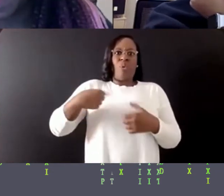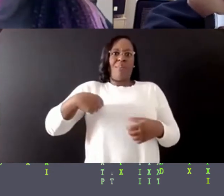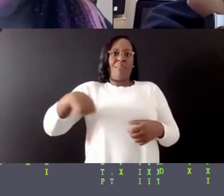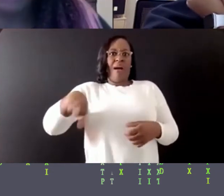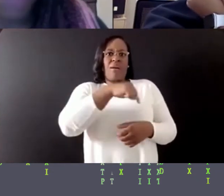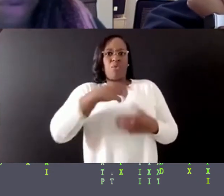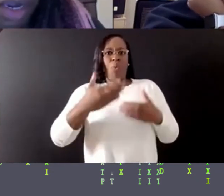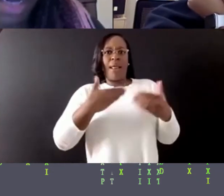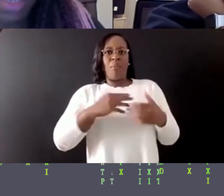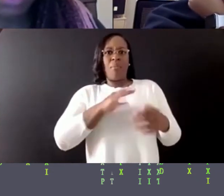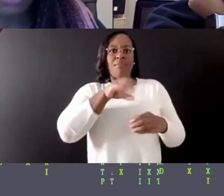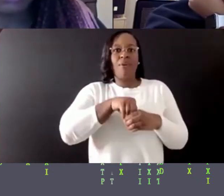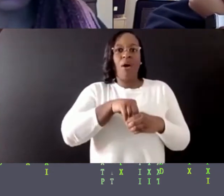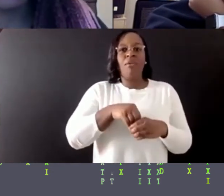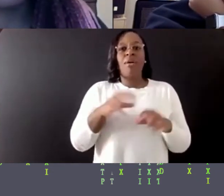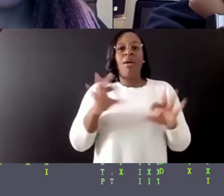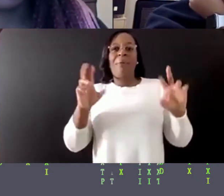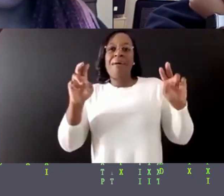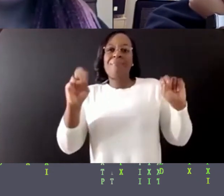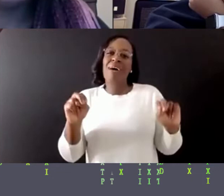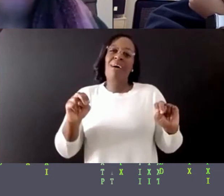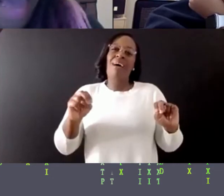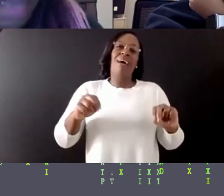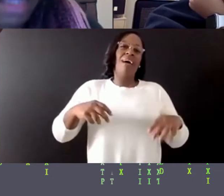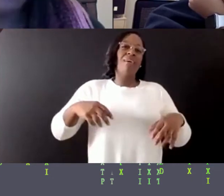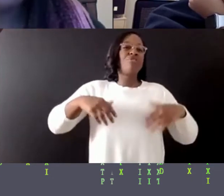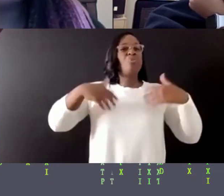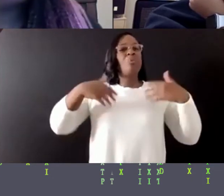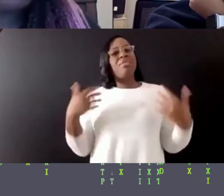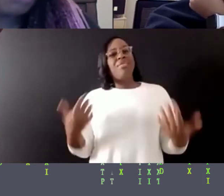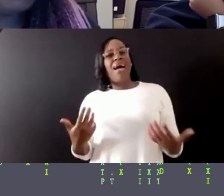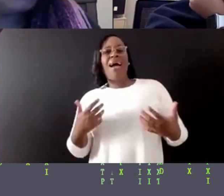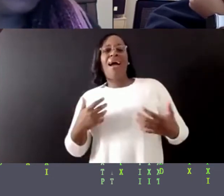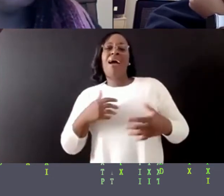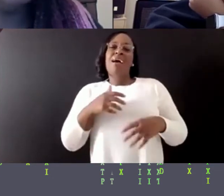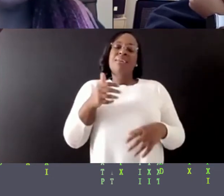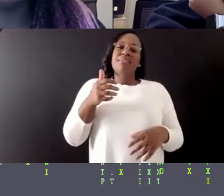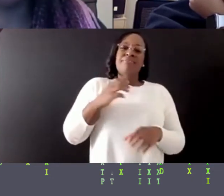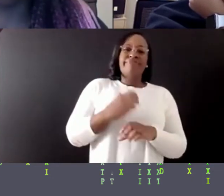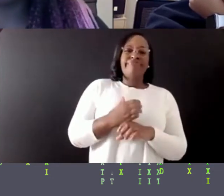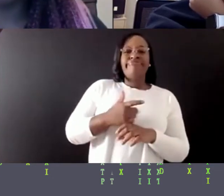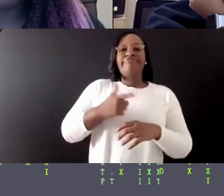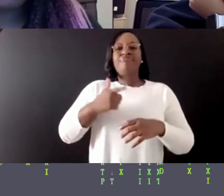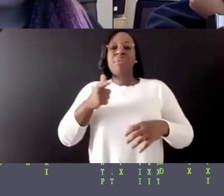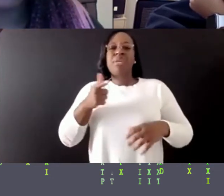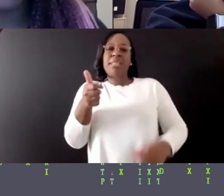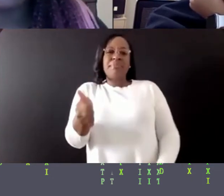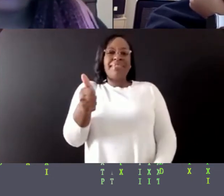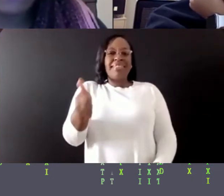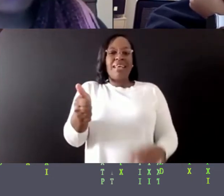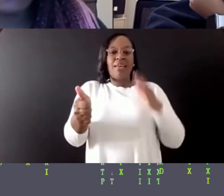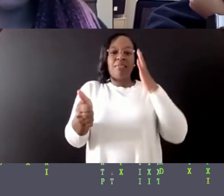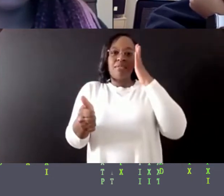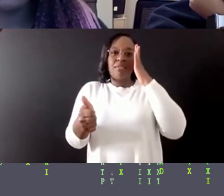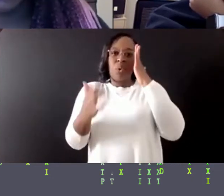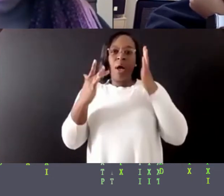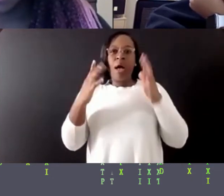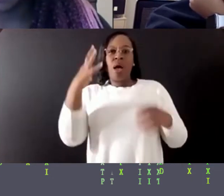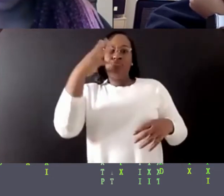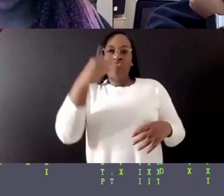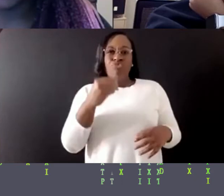have fun and, and just relax and be themselves because I'm, I'm pretty sure 9-7-10